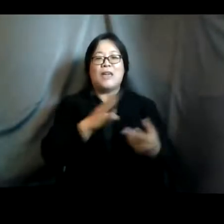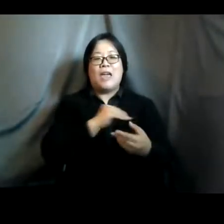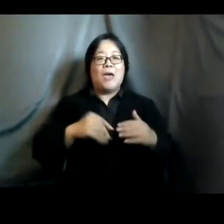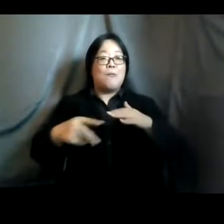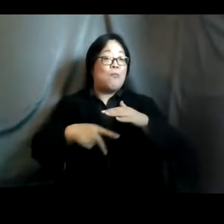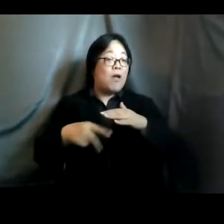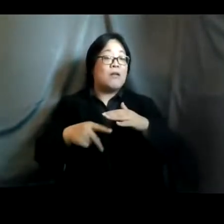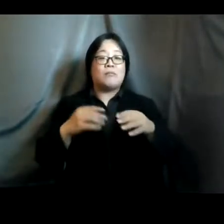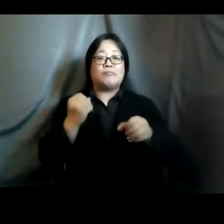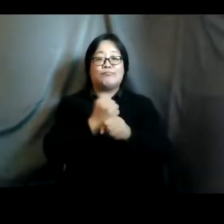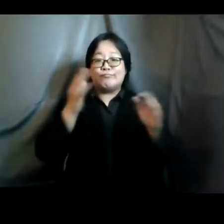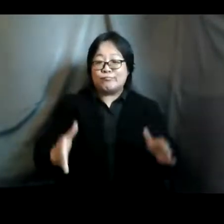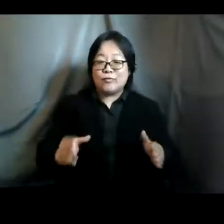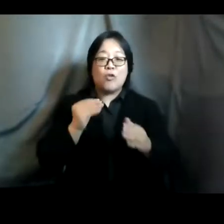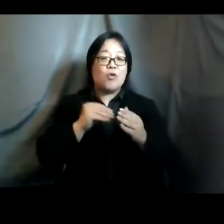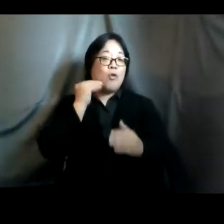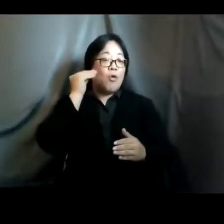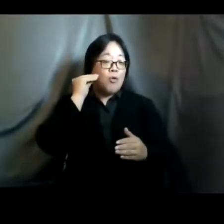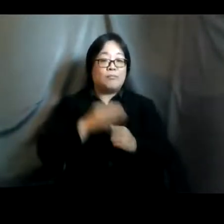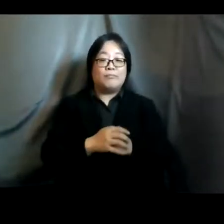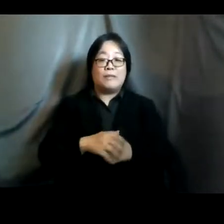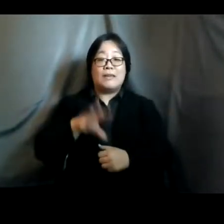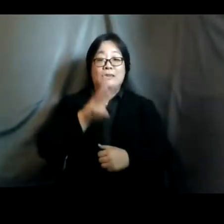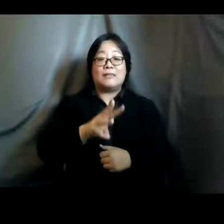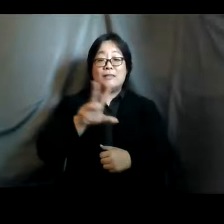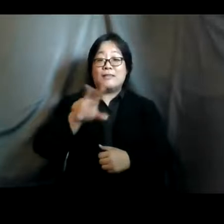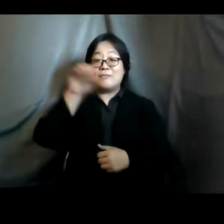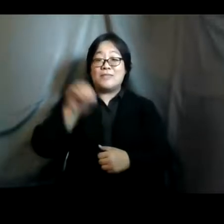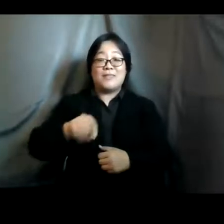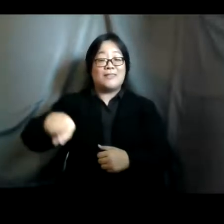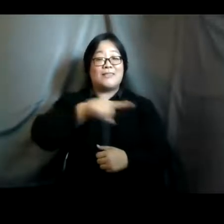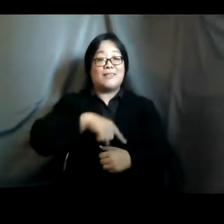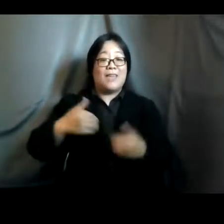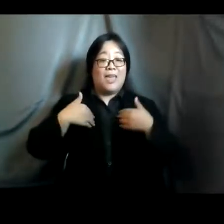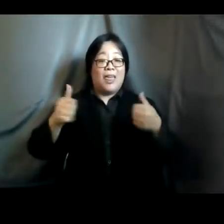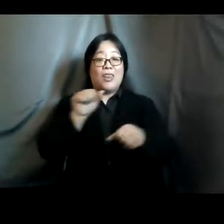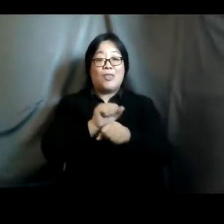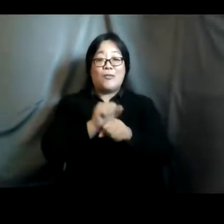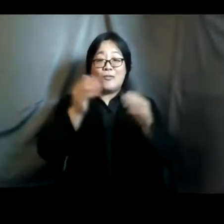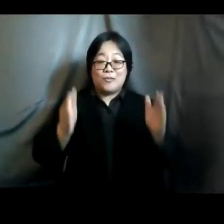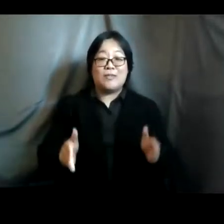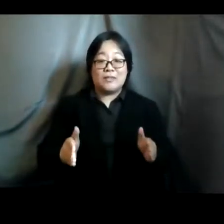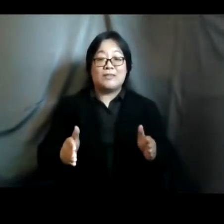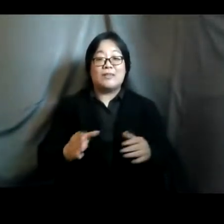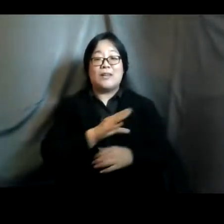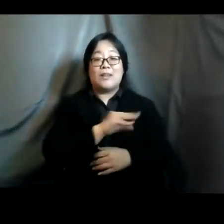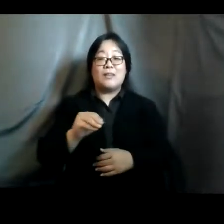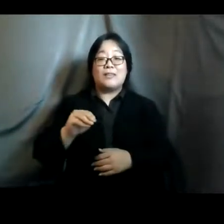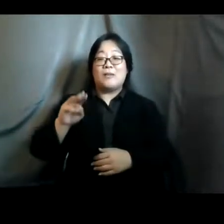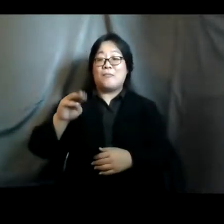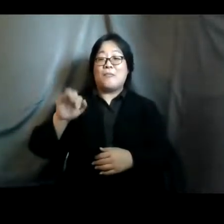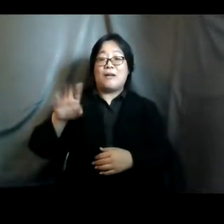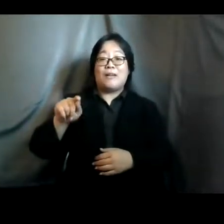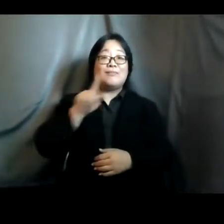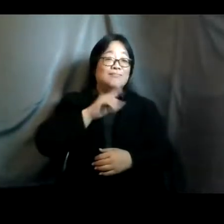at home 63 of our health workers and 85 of our market vendors in fiji are